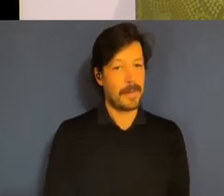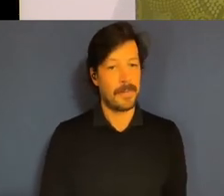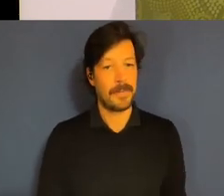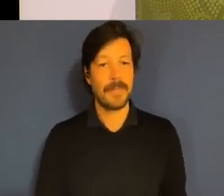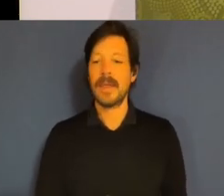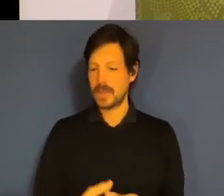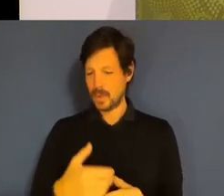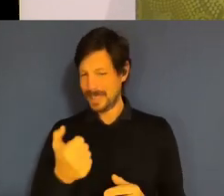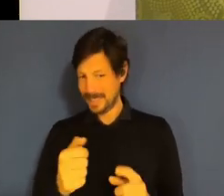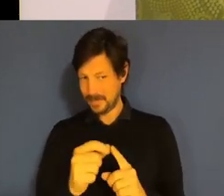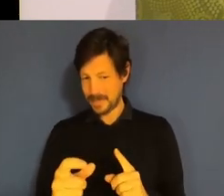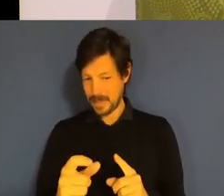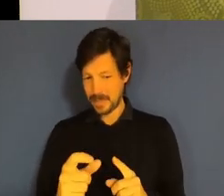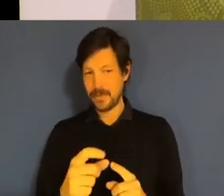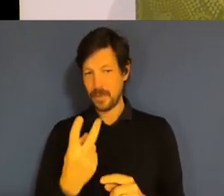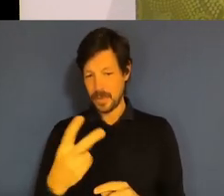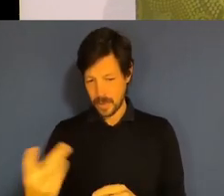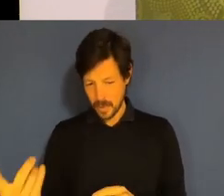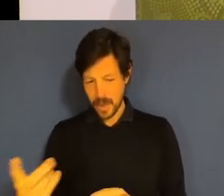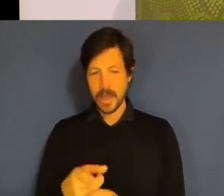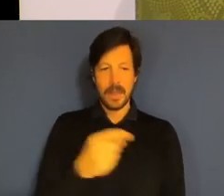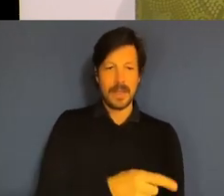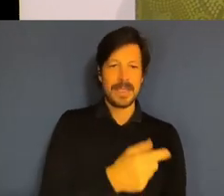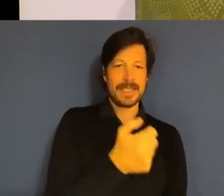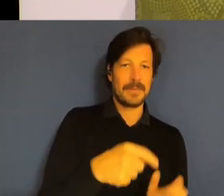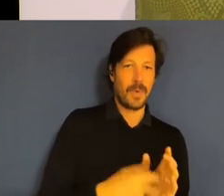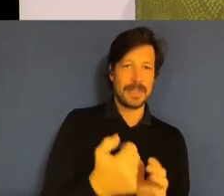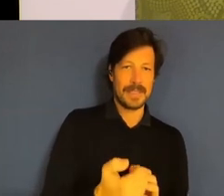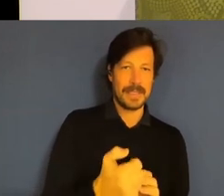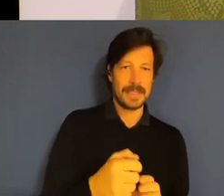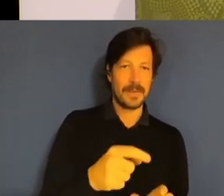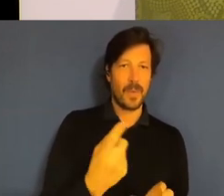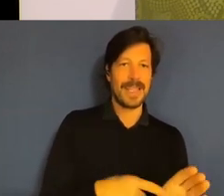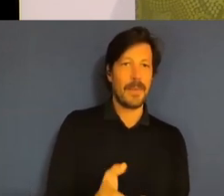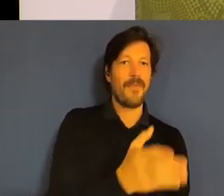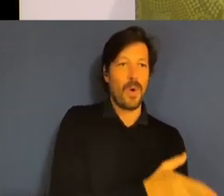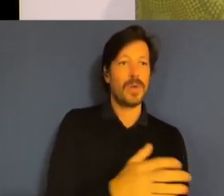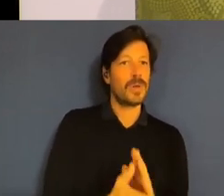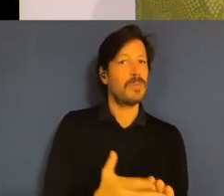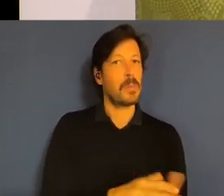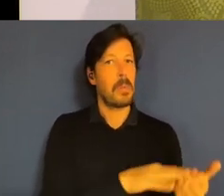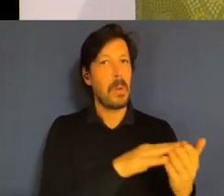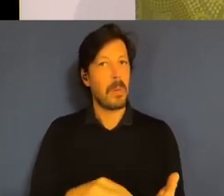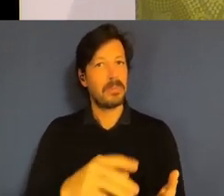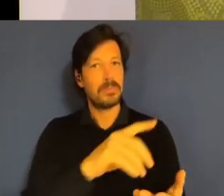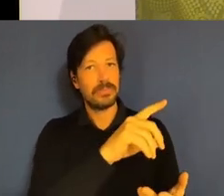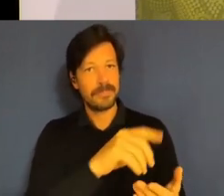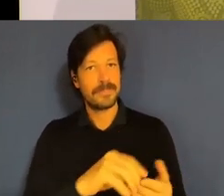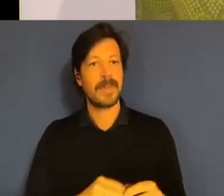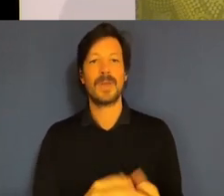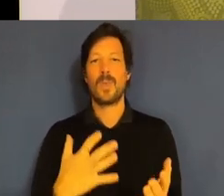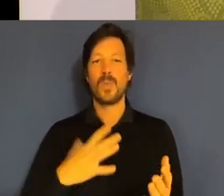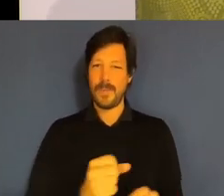down from 6.6% the previous year. So we're on the right track, but there's still some ground to cover to completely close the gap.